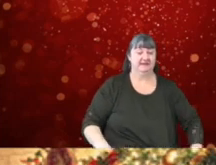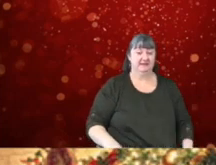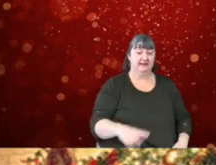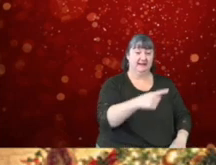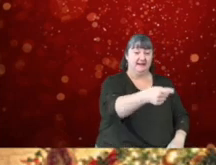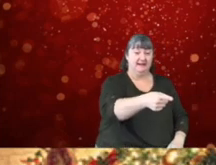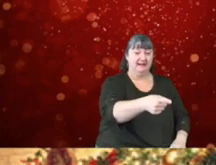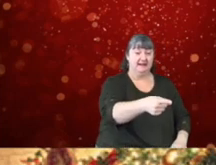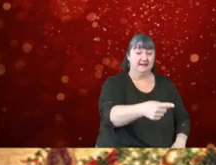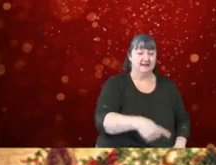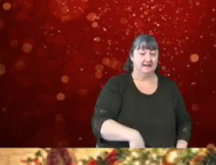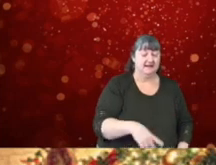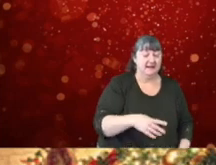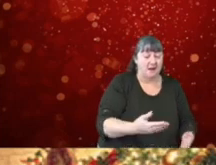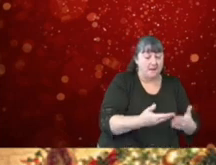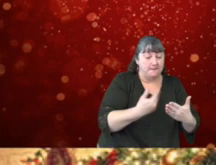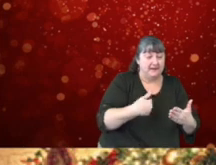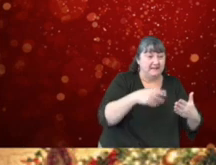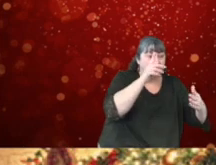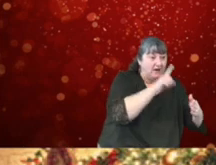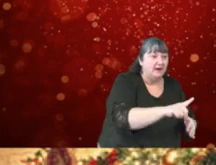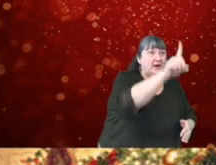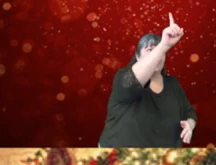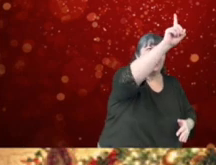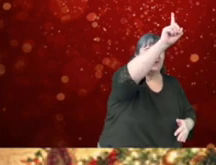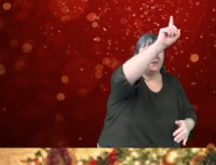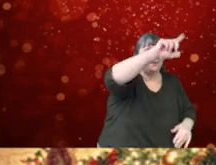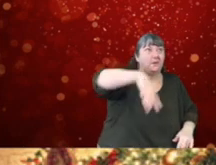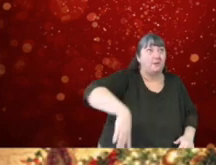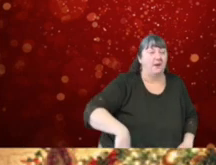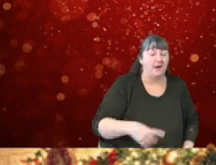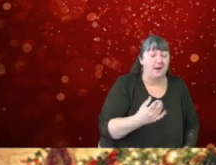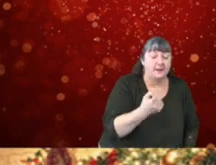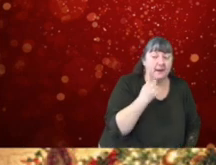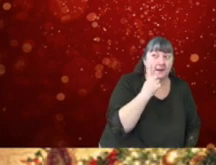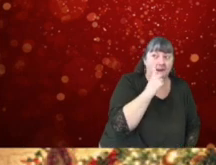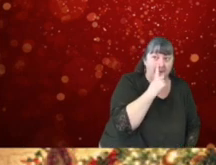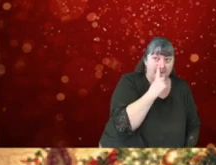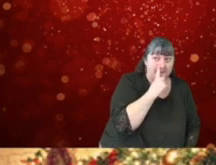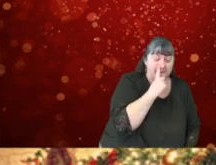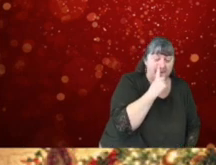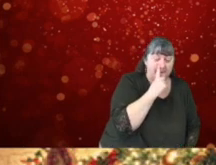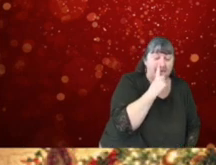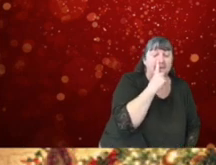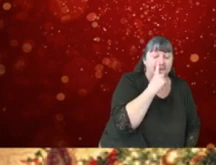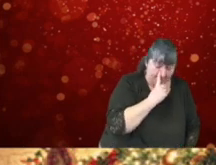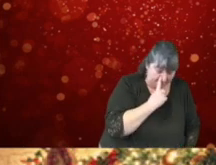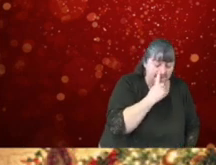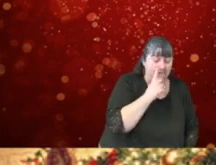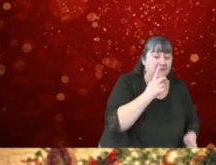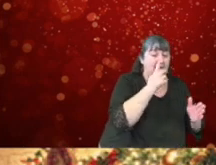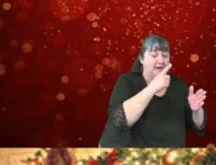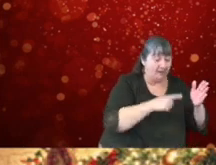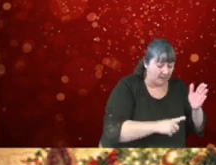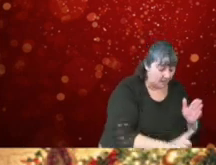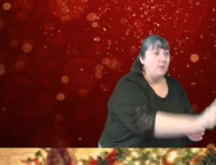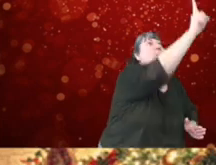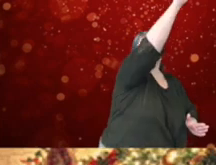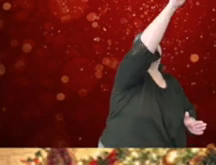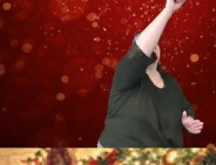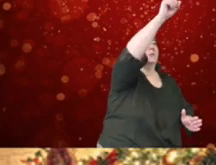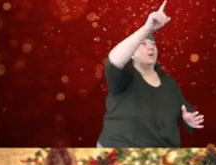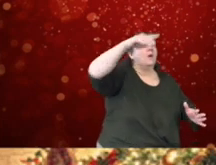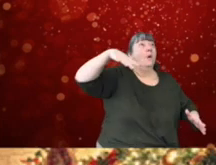And laying his finger aside of his nose, and giving a nod, up the chimney he rose.